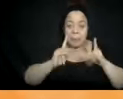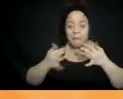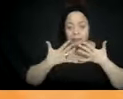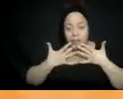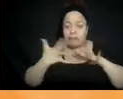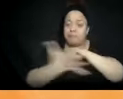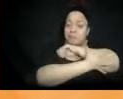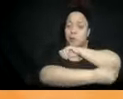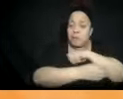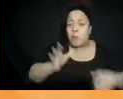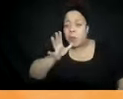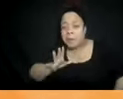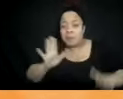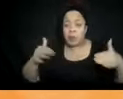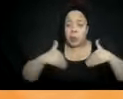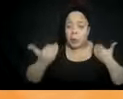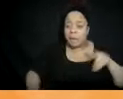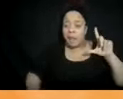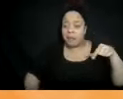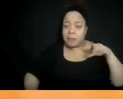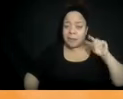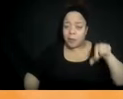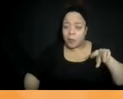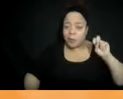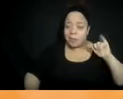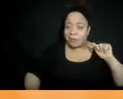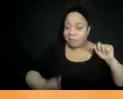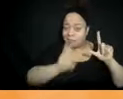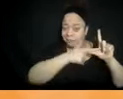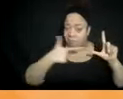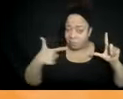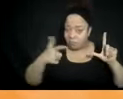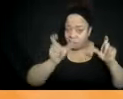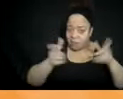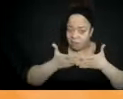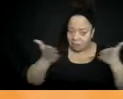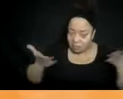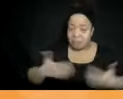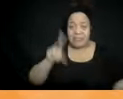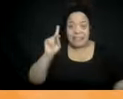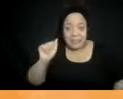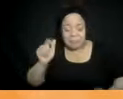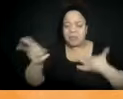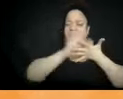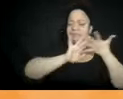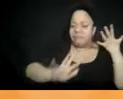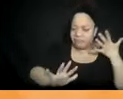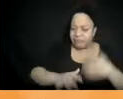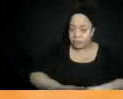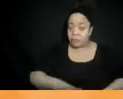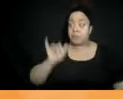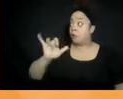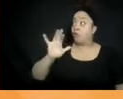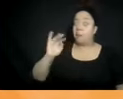disabled, etc. And criminalization is not simply the creation of new laws and